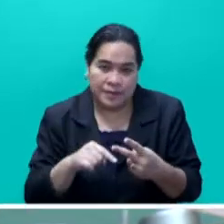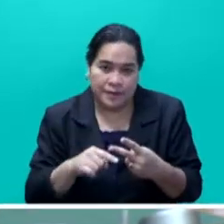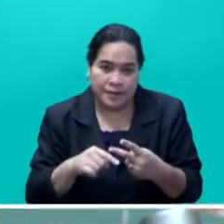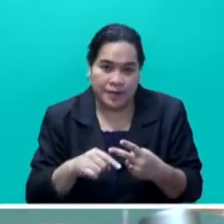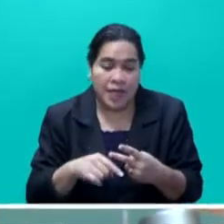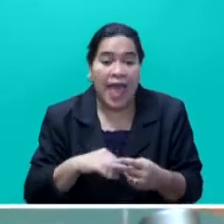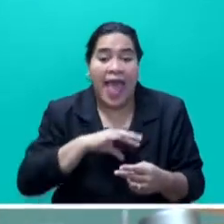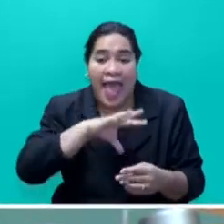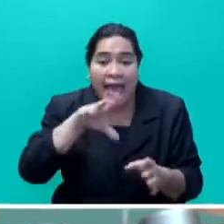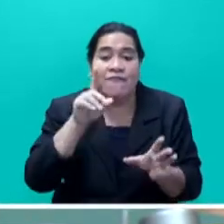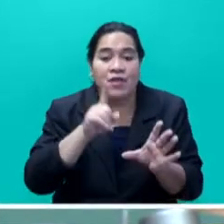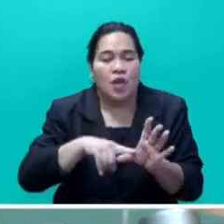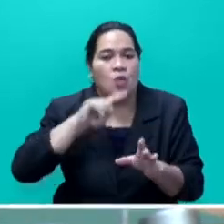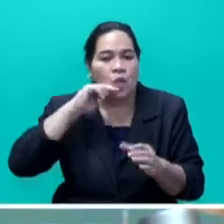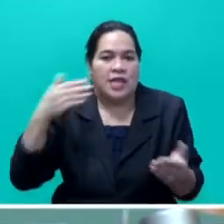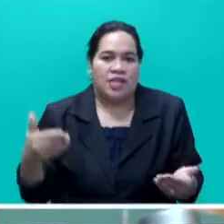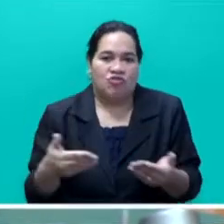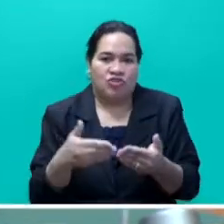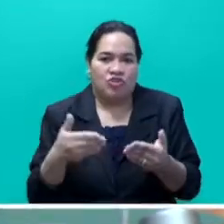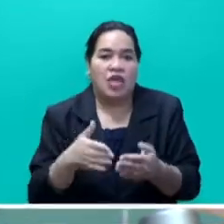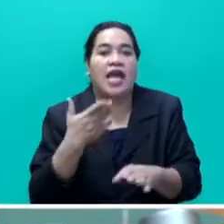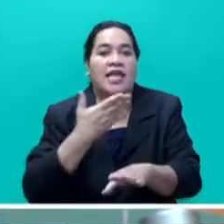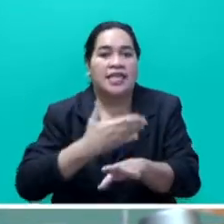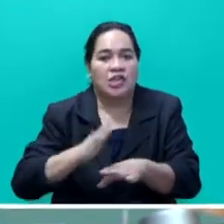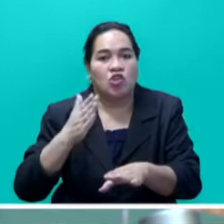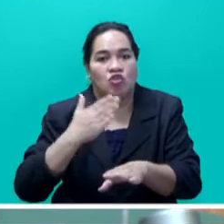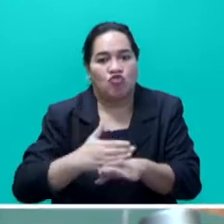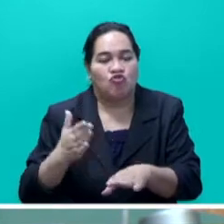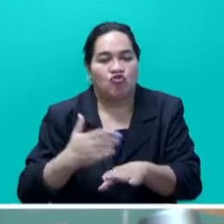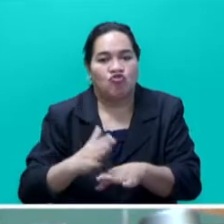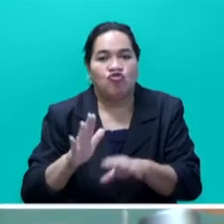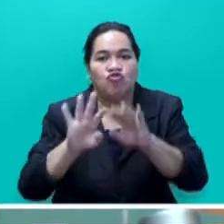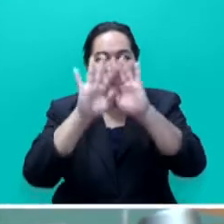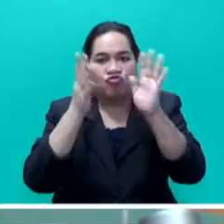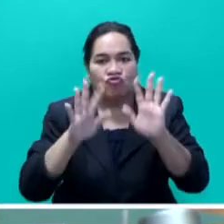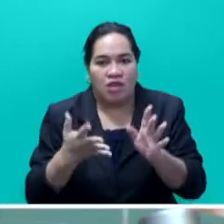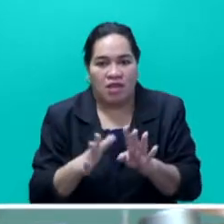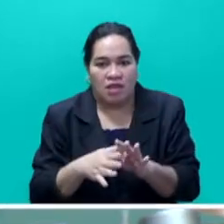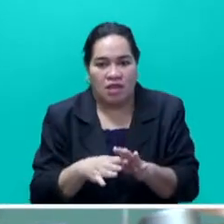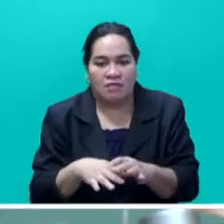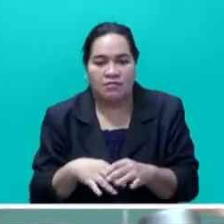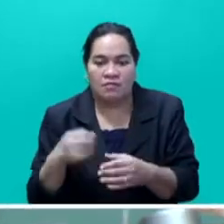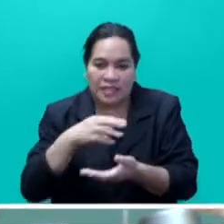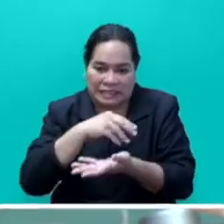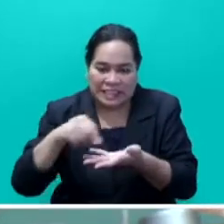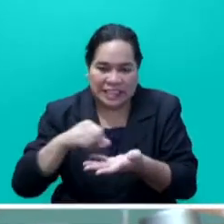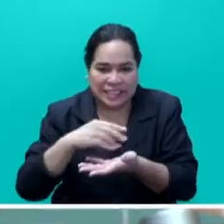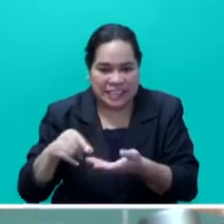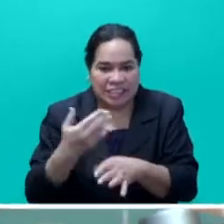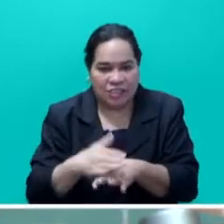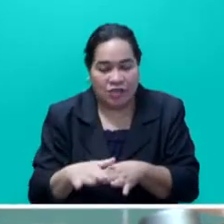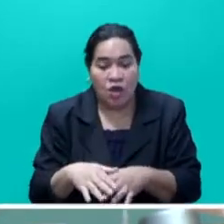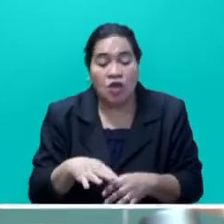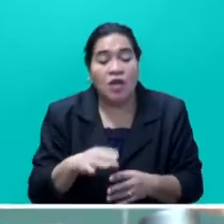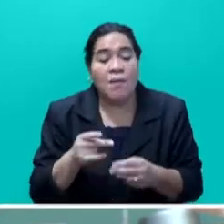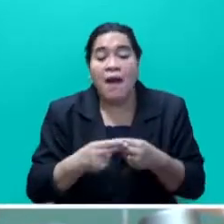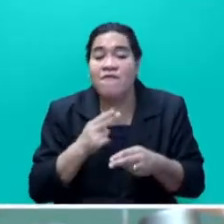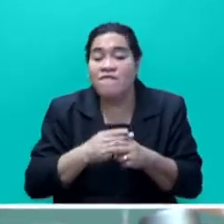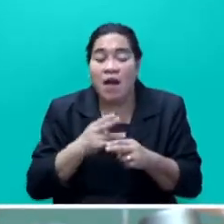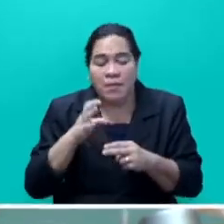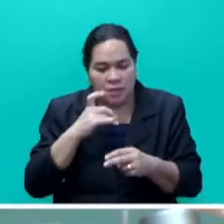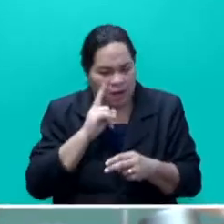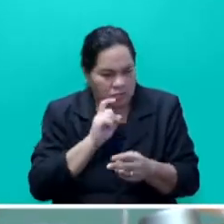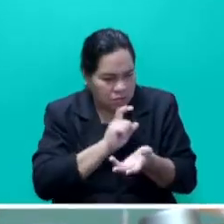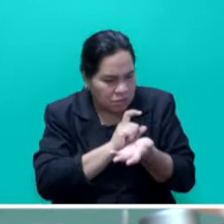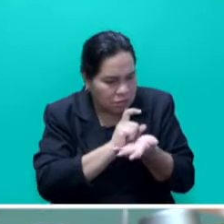every year we will be bringing in new fruit tree orchards, Mr Speaker Sayer. Now Mr Speaker Sayer, farmers will be selected after field verification and